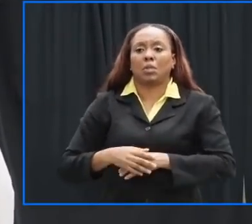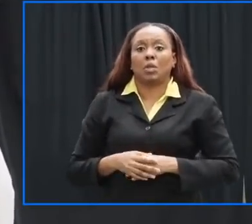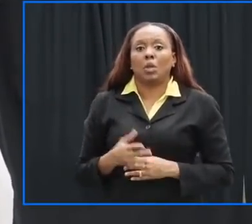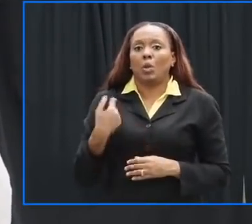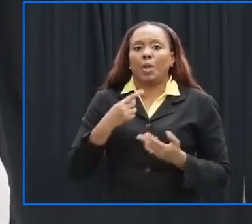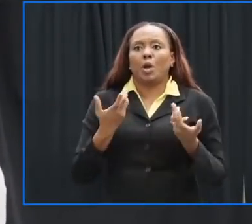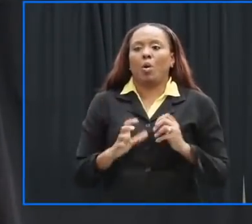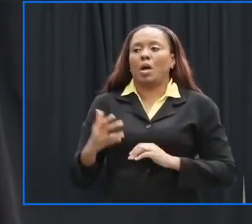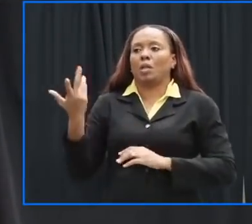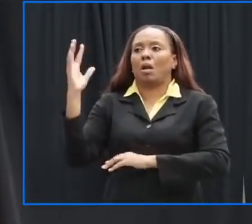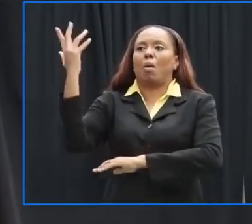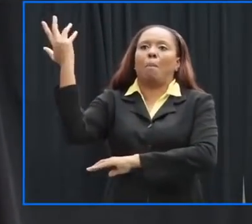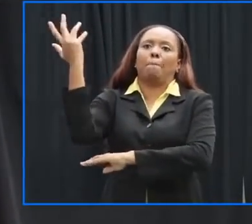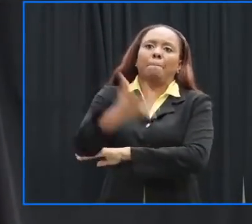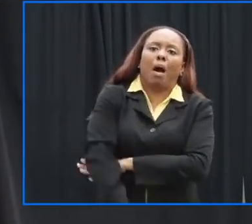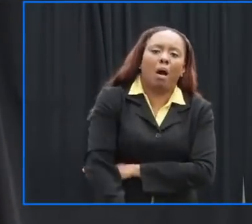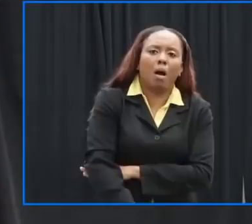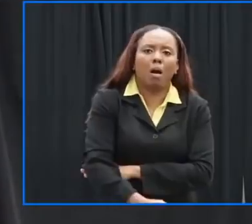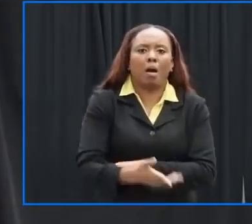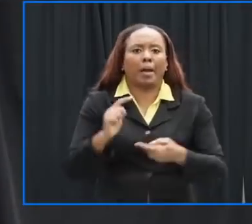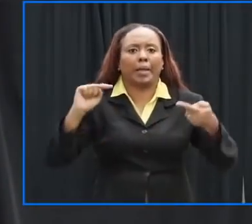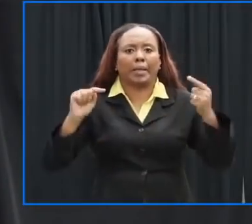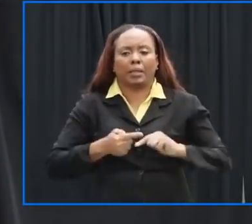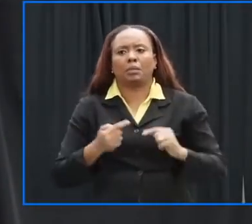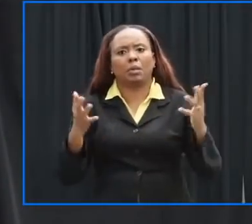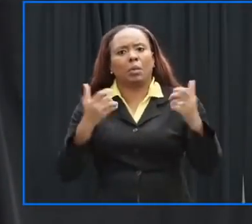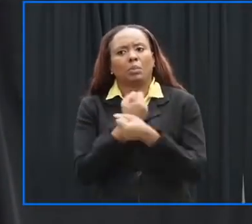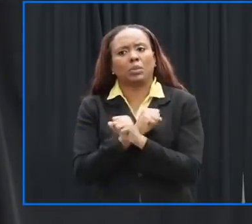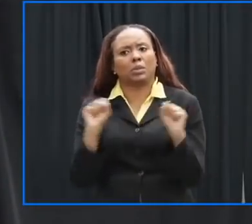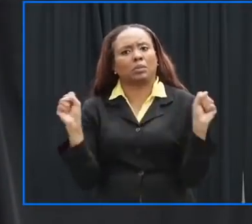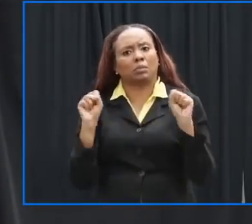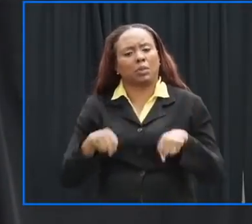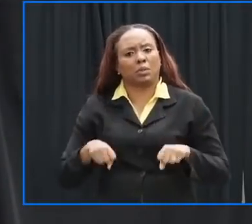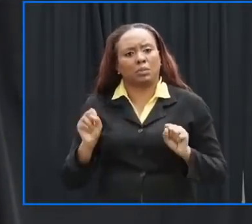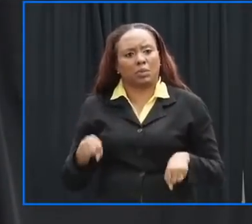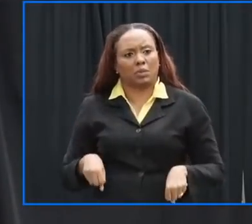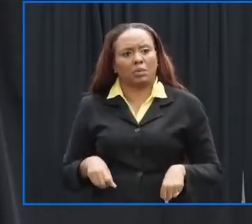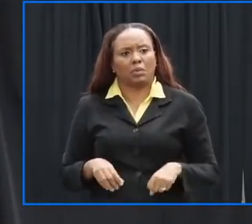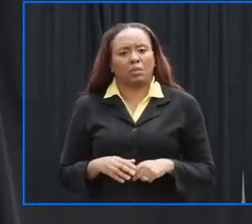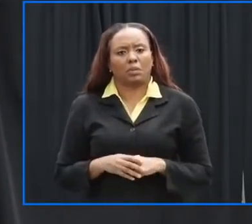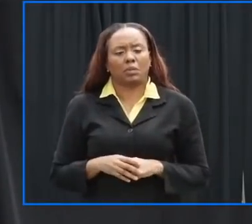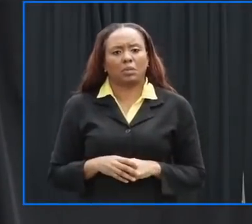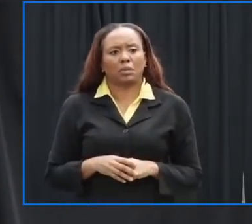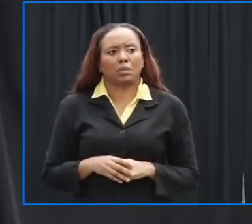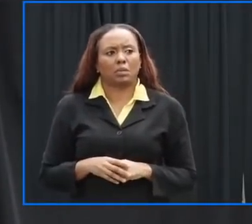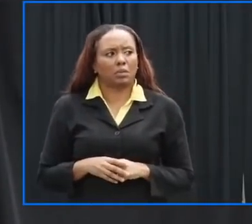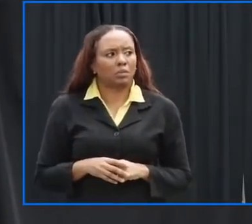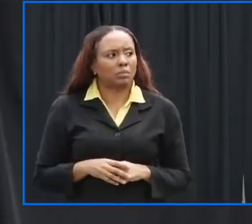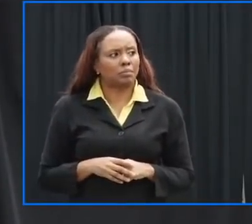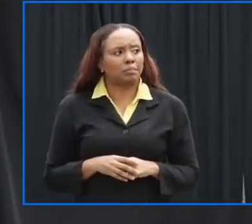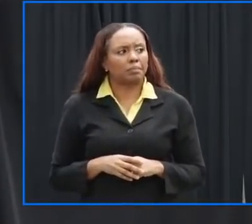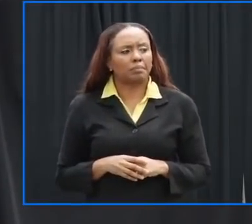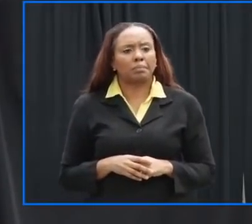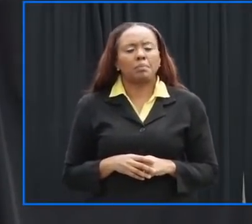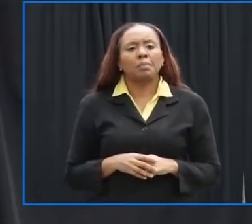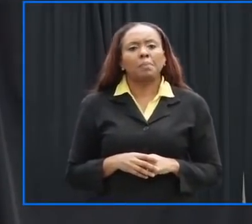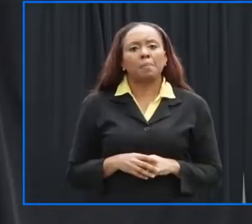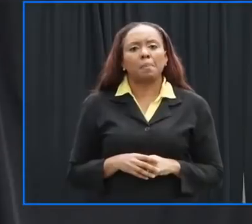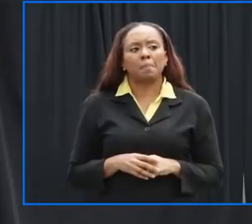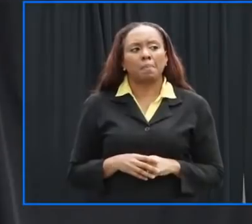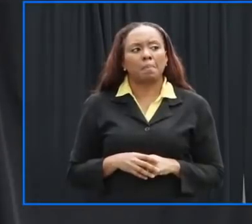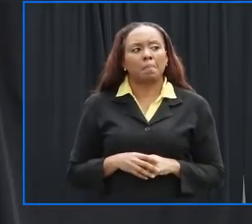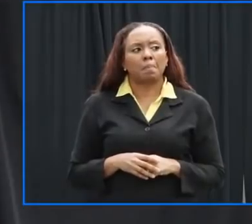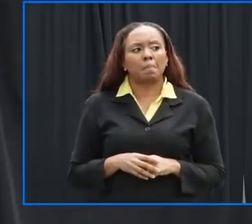that we are safe as possible we are putting those things in place and we also have